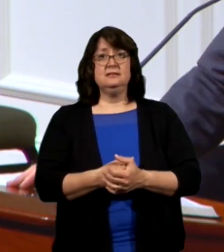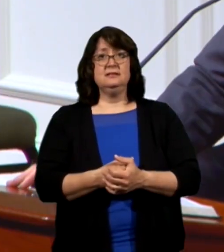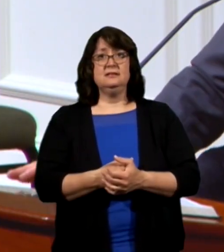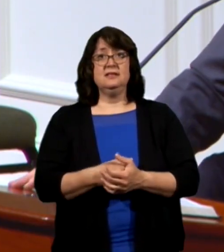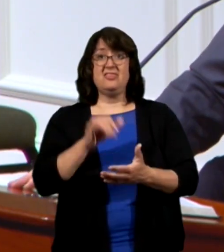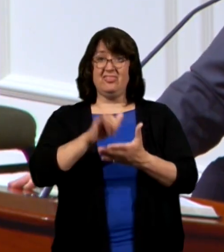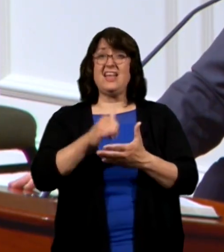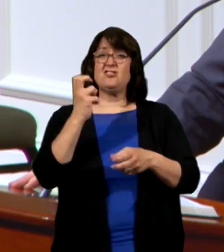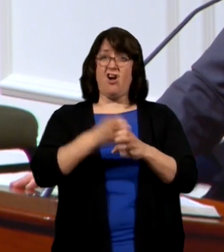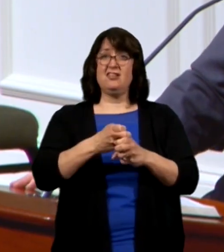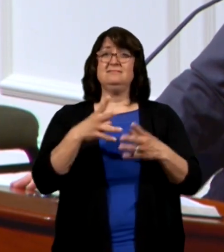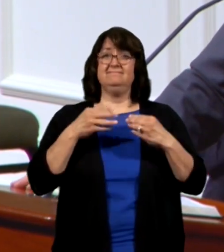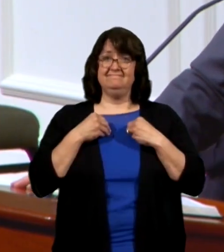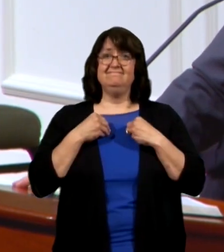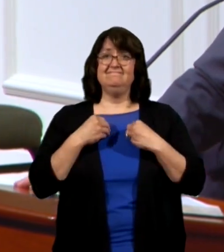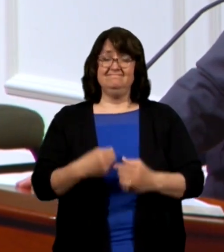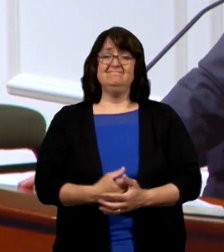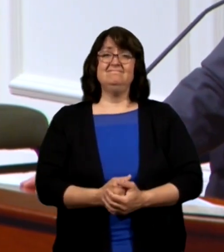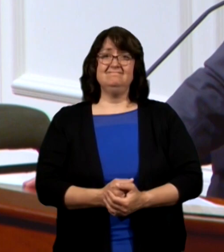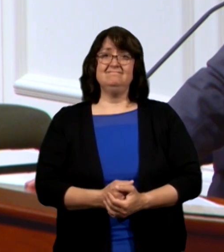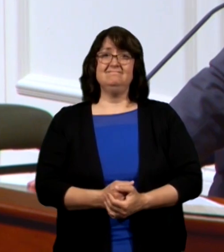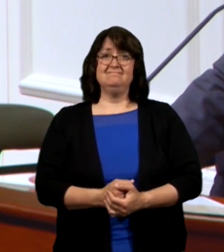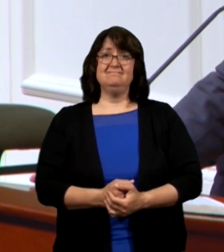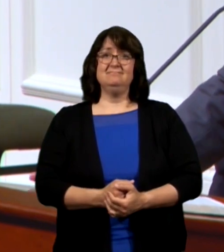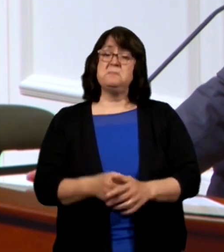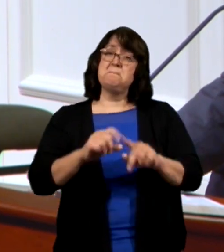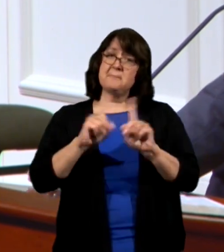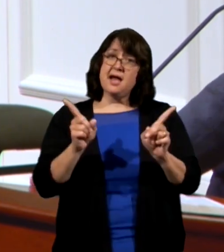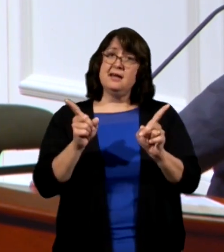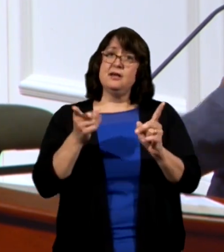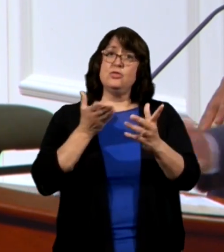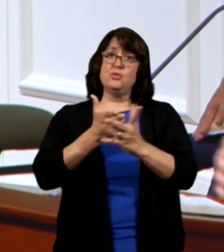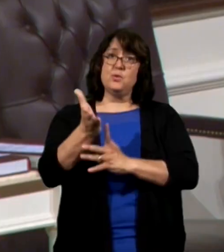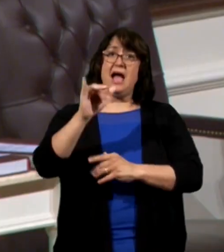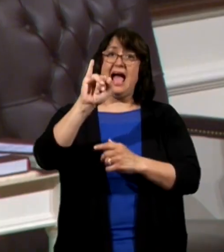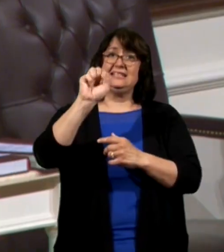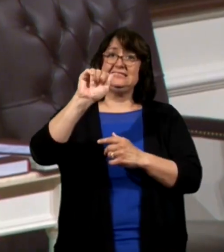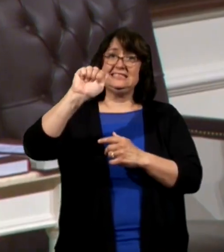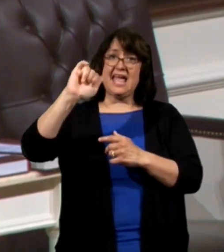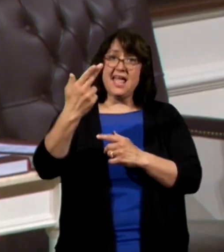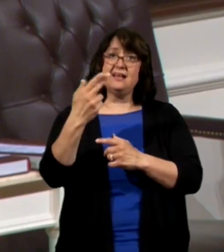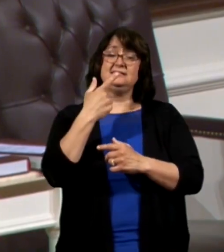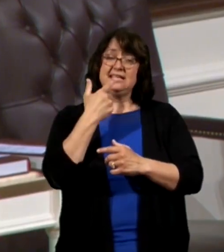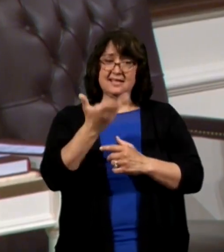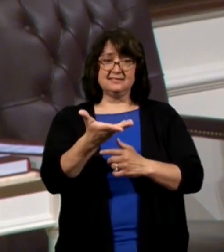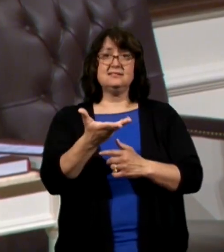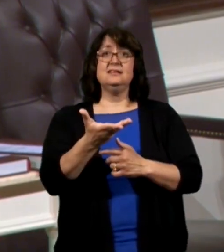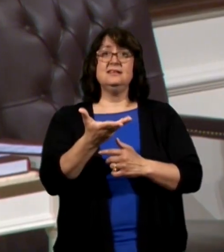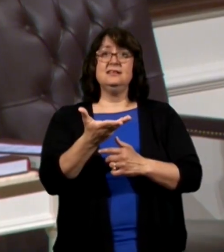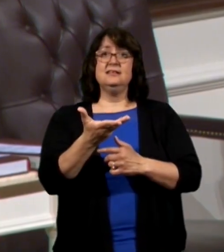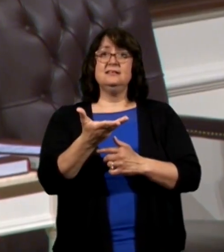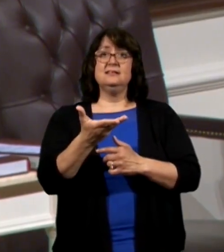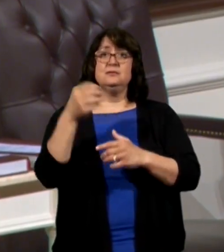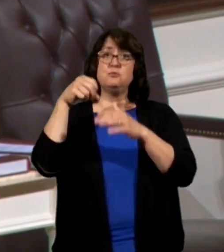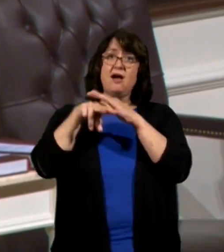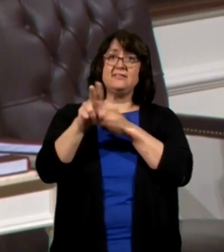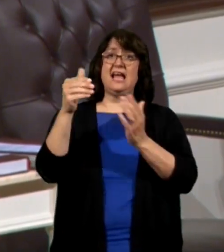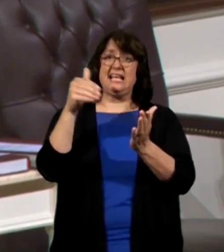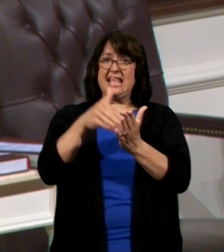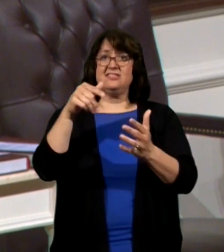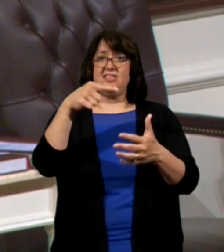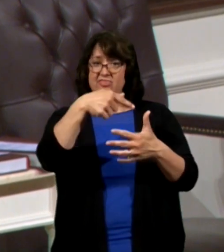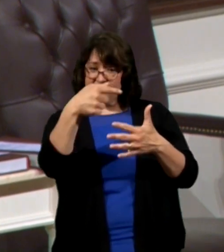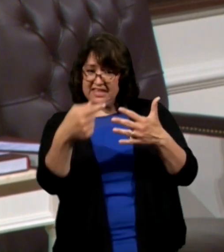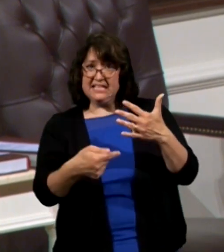That's tough apples. But all through Isaiah, it's, hey, prophesy against these